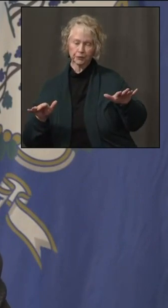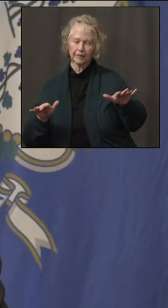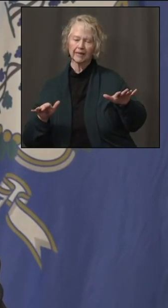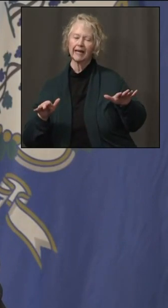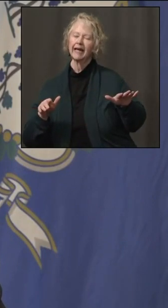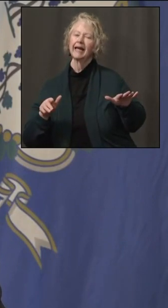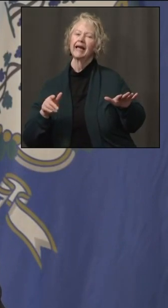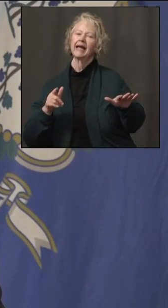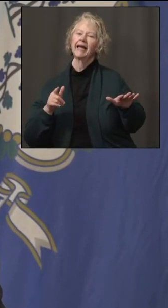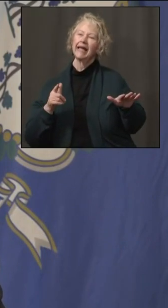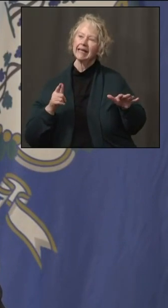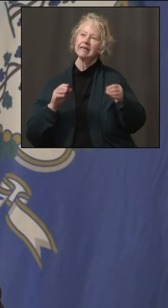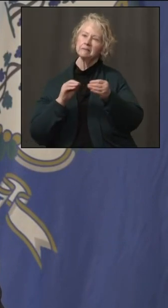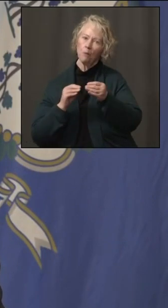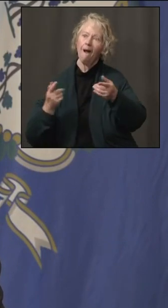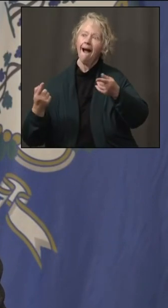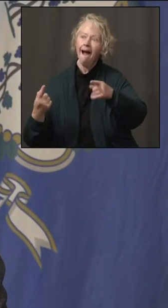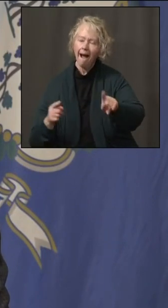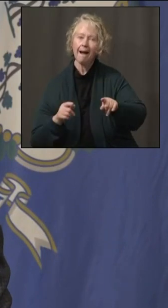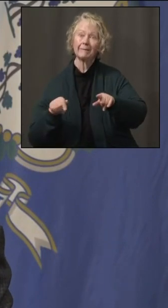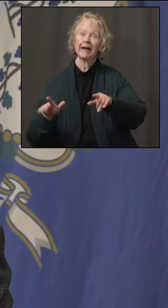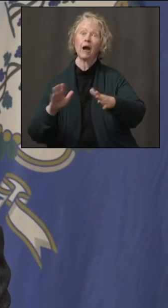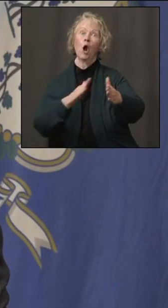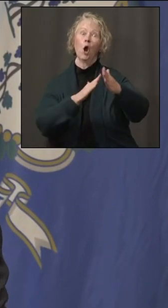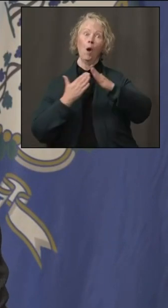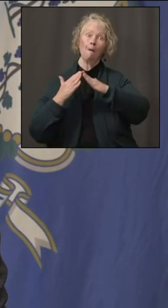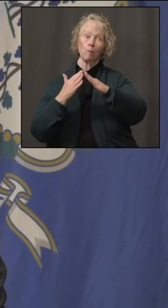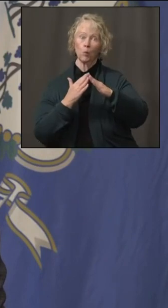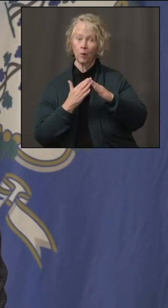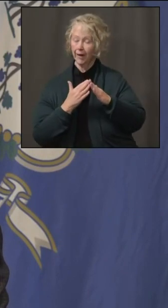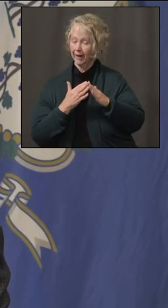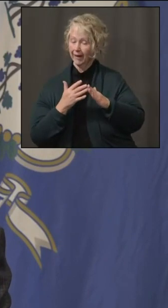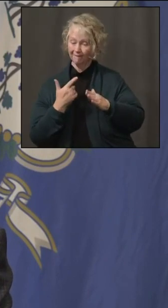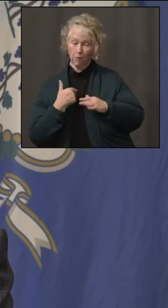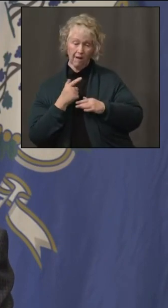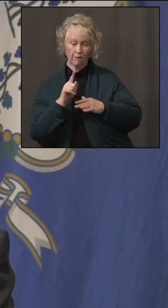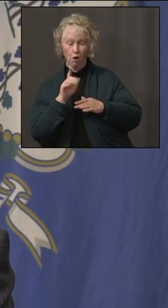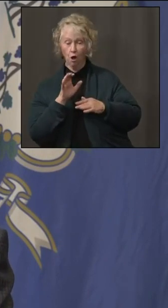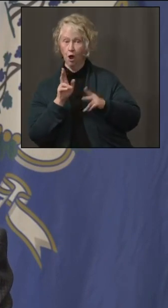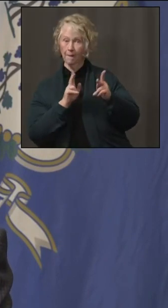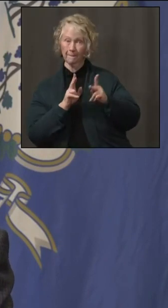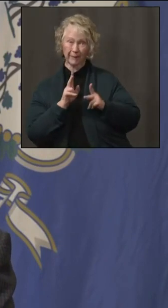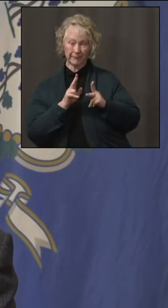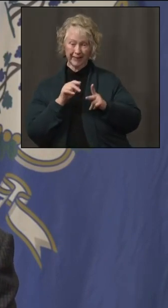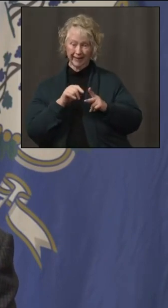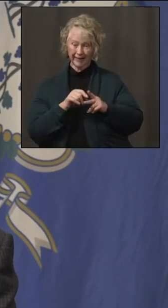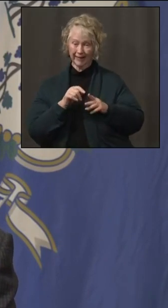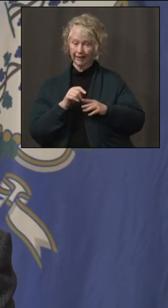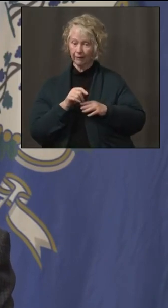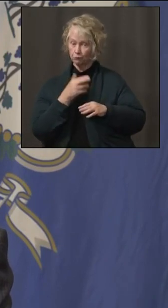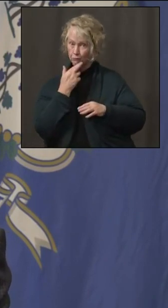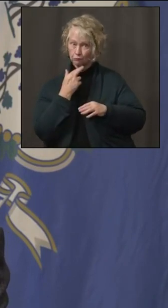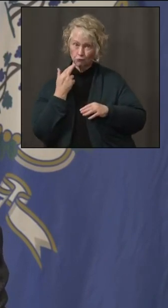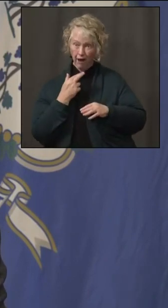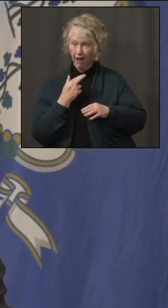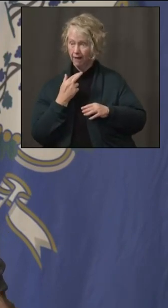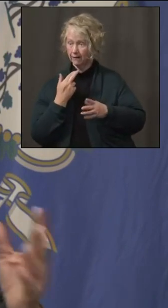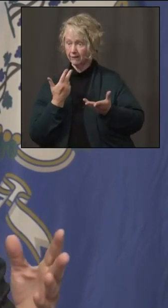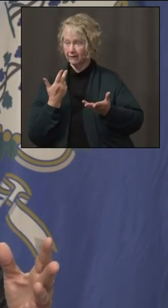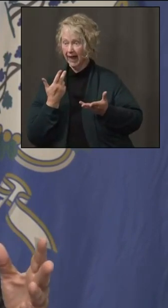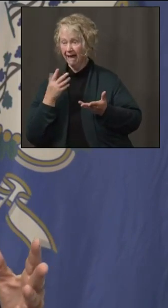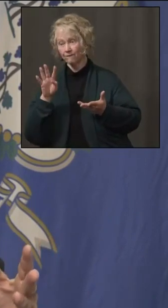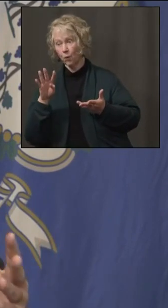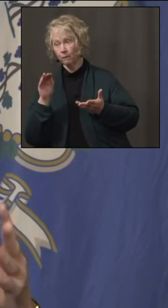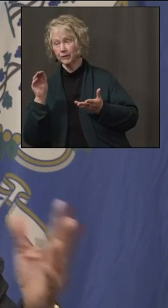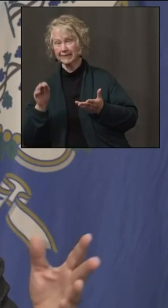community than it was, say, a month ago. And if you have 100 people in a restaurant, you've got a 4% positivity rate, four of them in there.